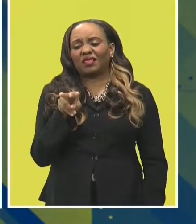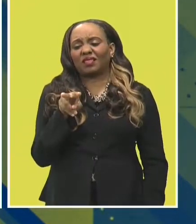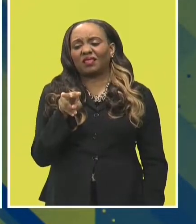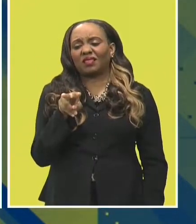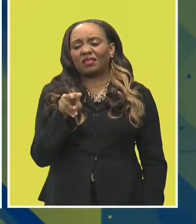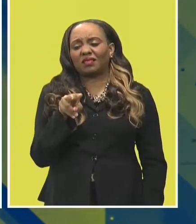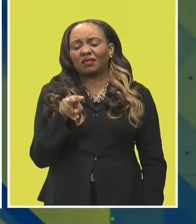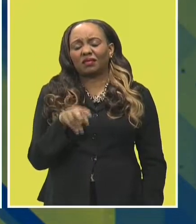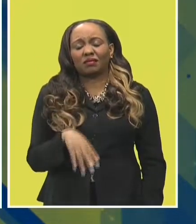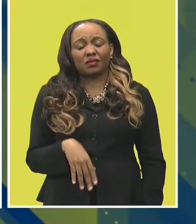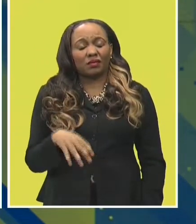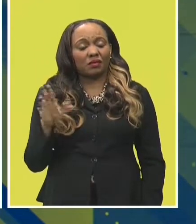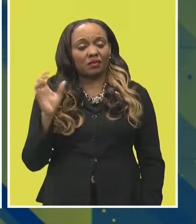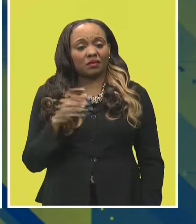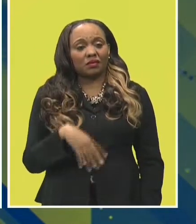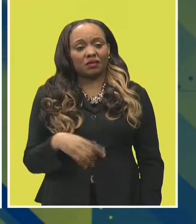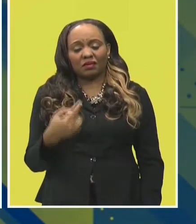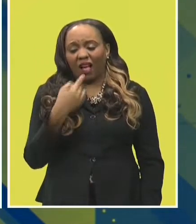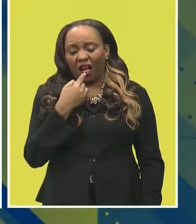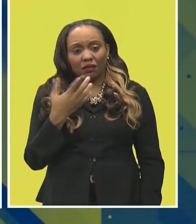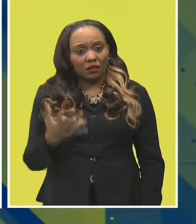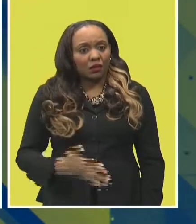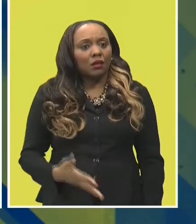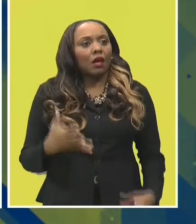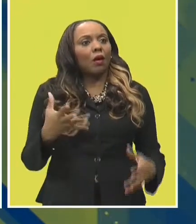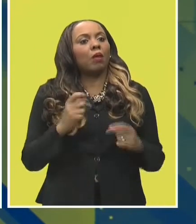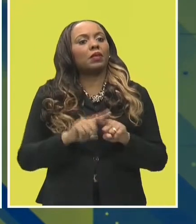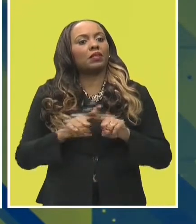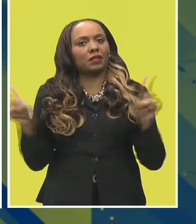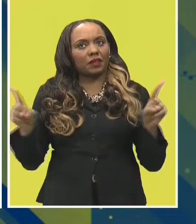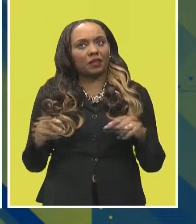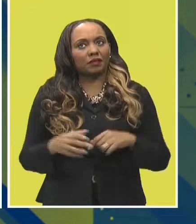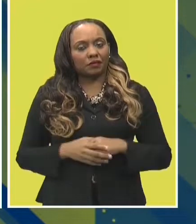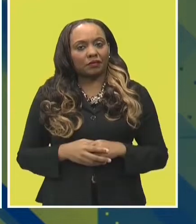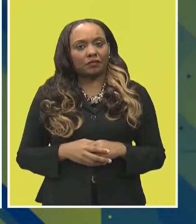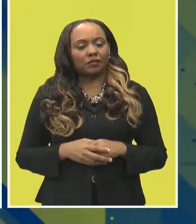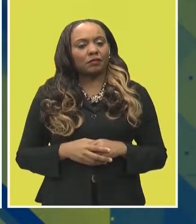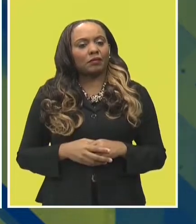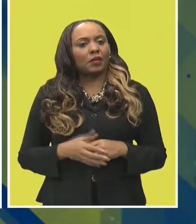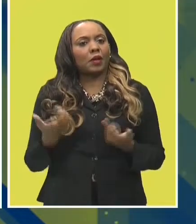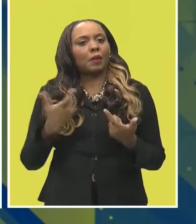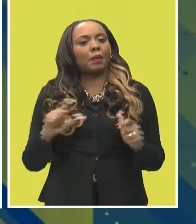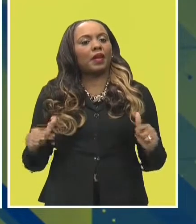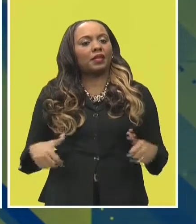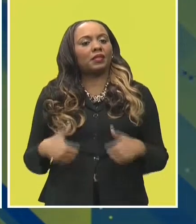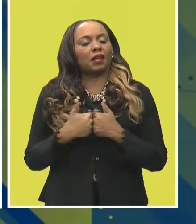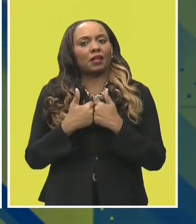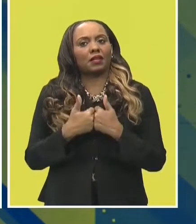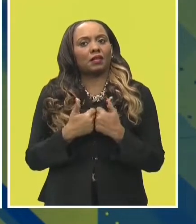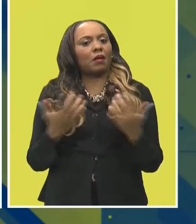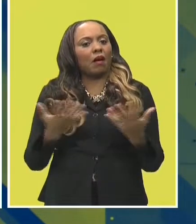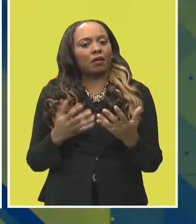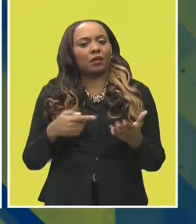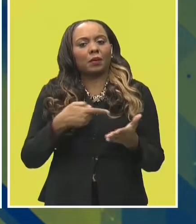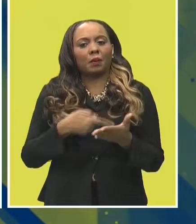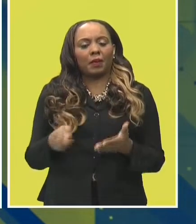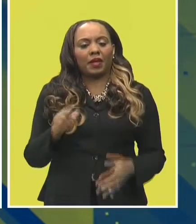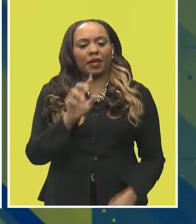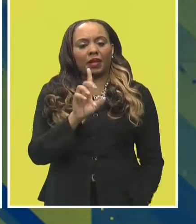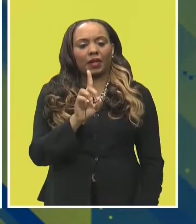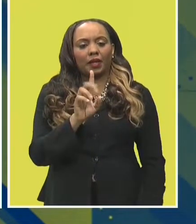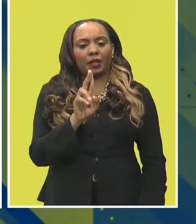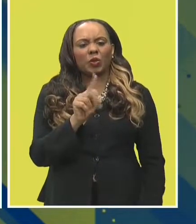because we wanted to give persons something different. The biggest challenge at the moment is paying duties. But other than that,